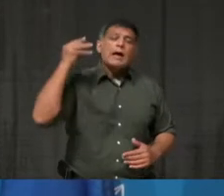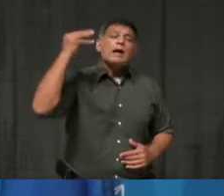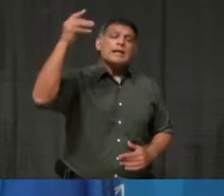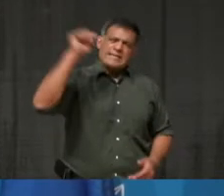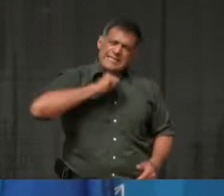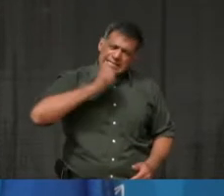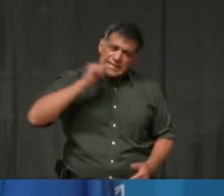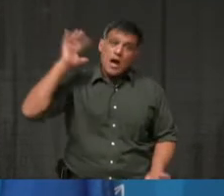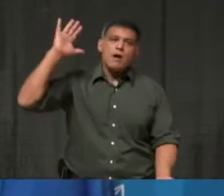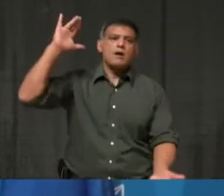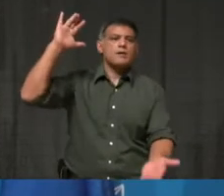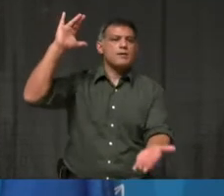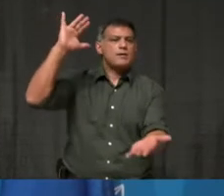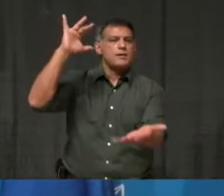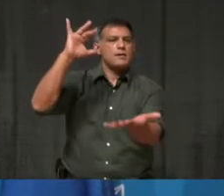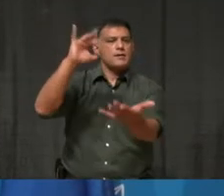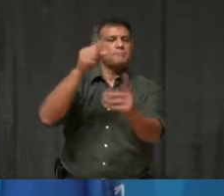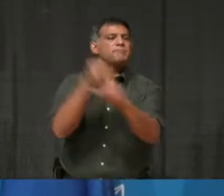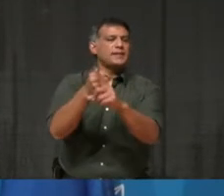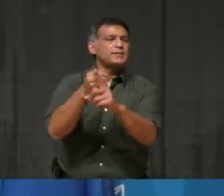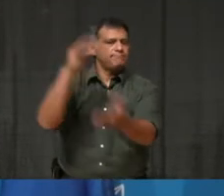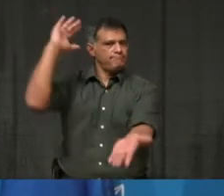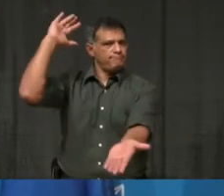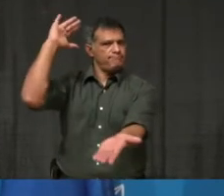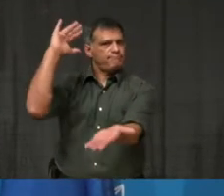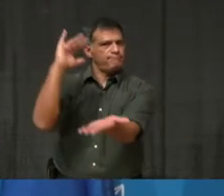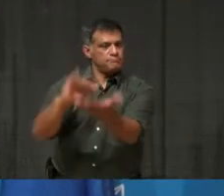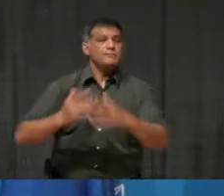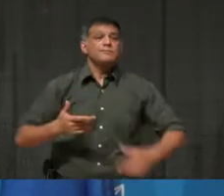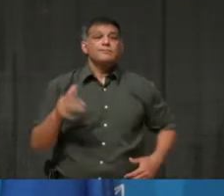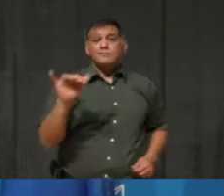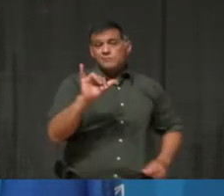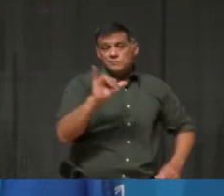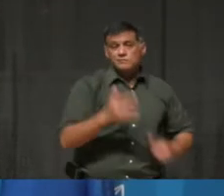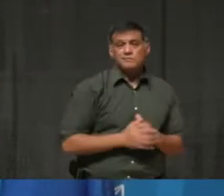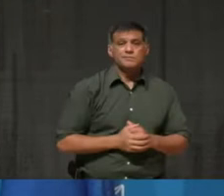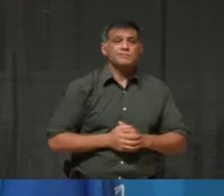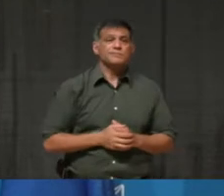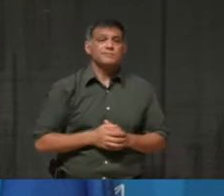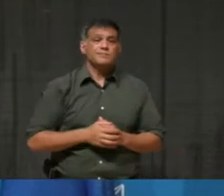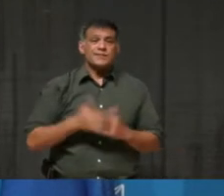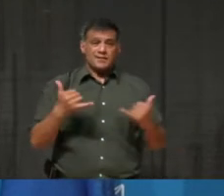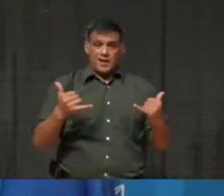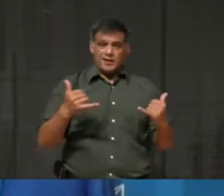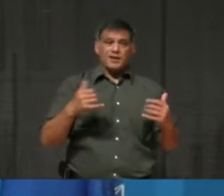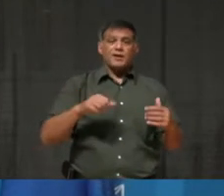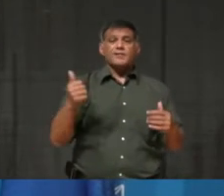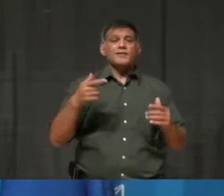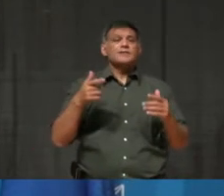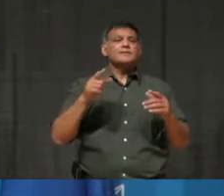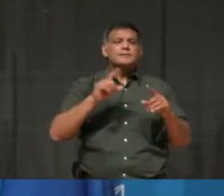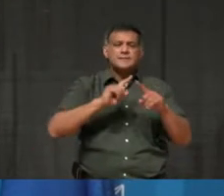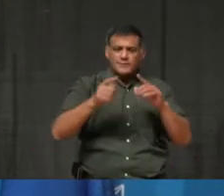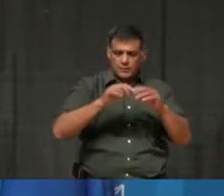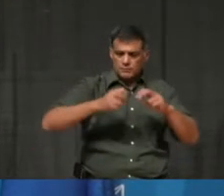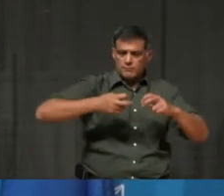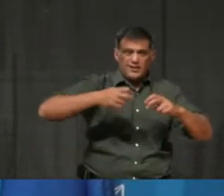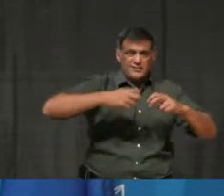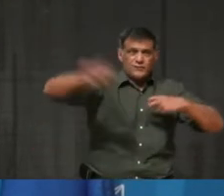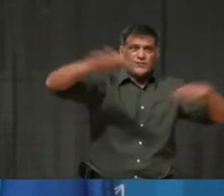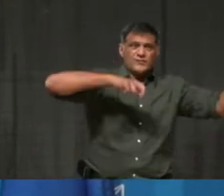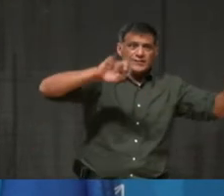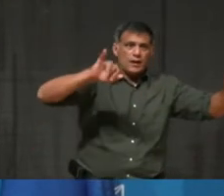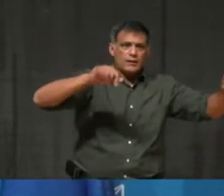We must also take this time now to address the other drivers of transmission in Peel. We continue to engage with our community